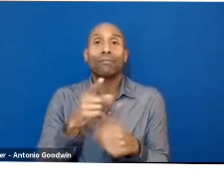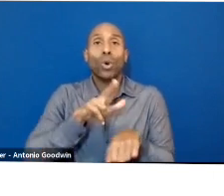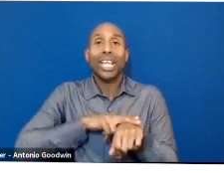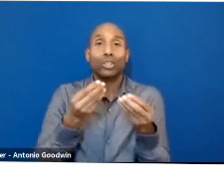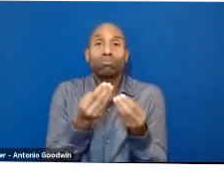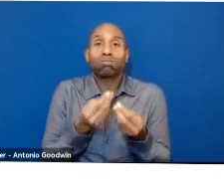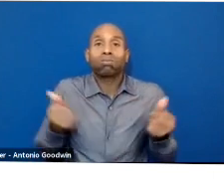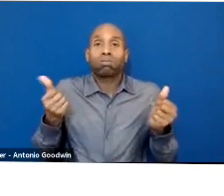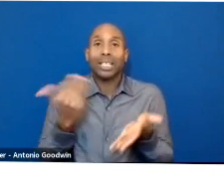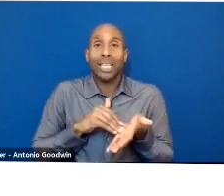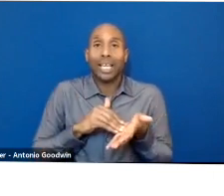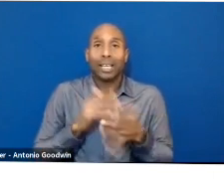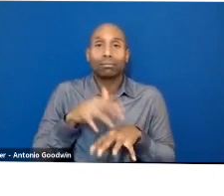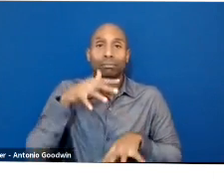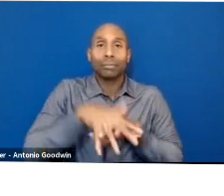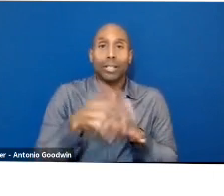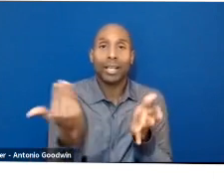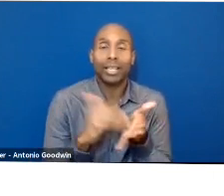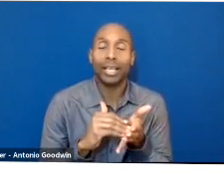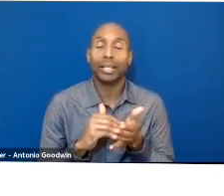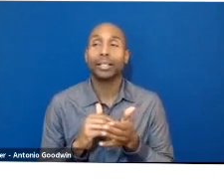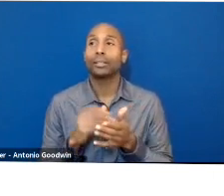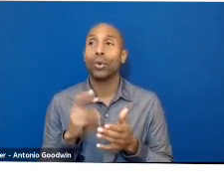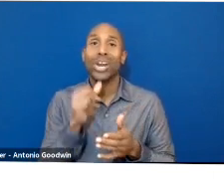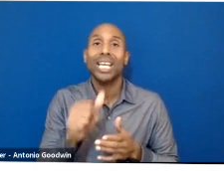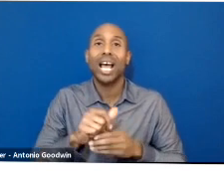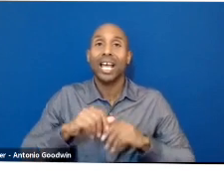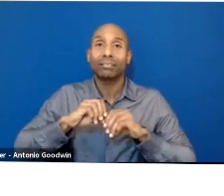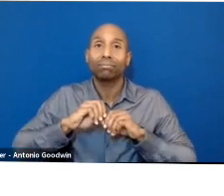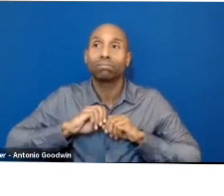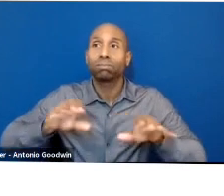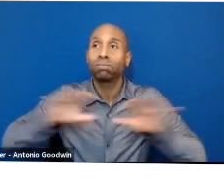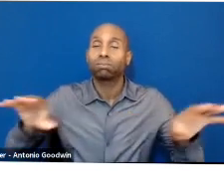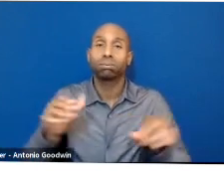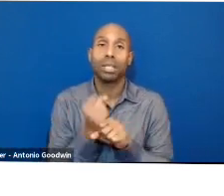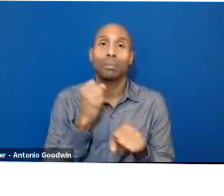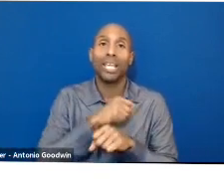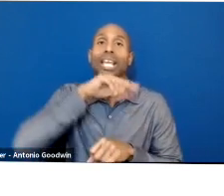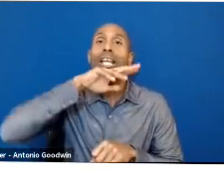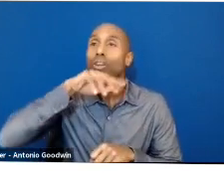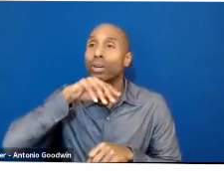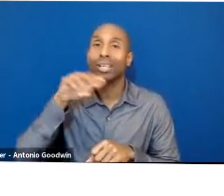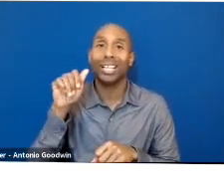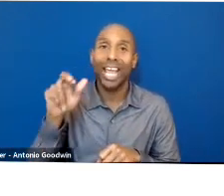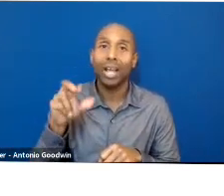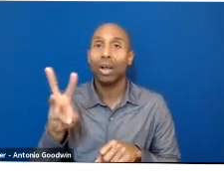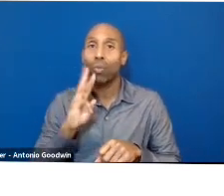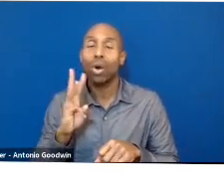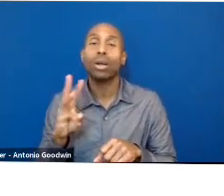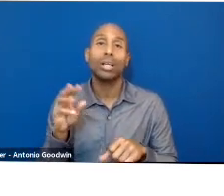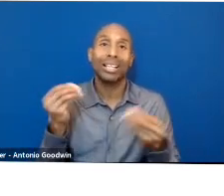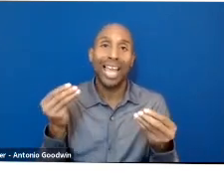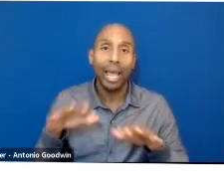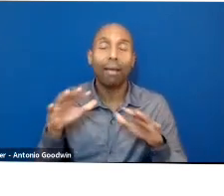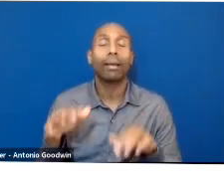are living well, how we can make sure we're not polluting the earth, we're not taking more than we actually need. And one of the organizations that